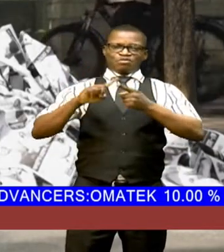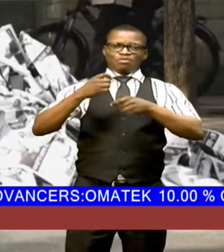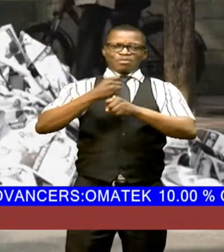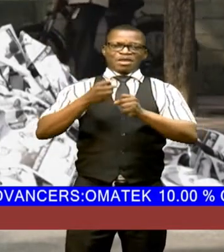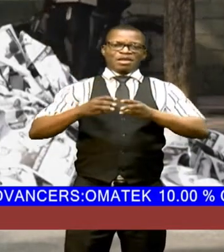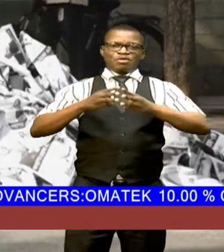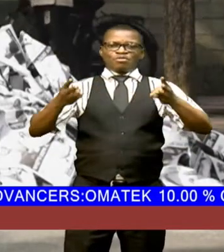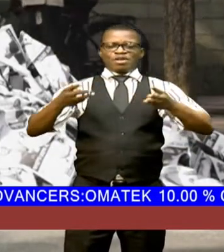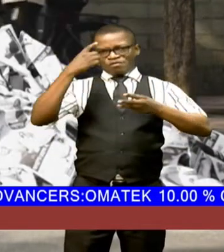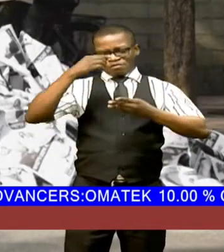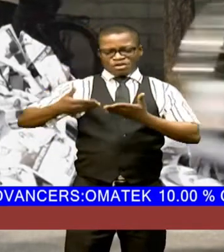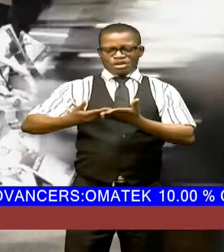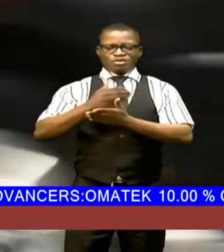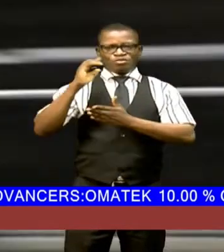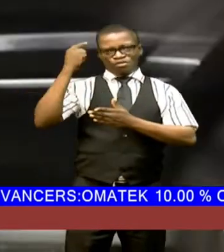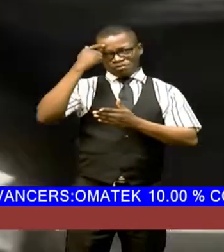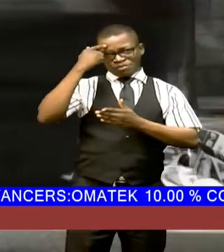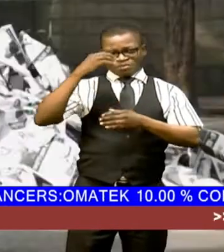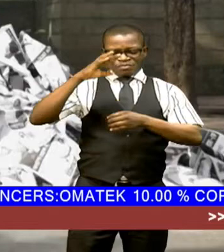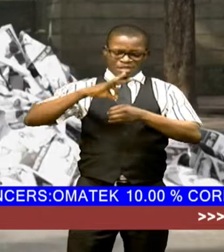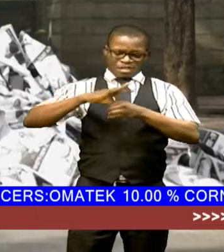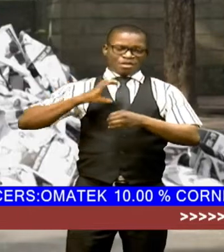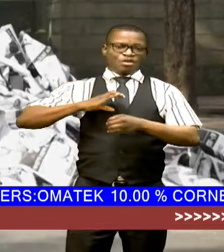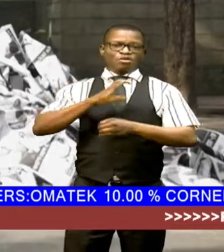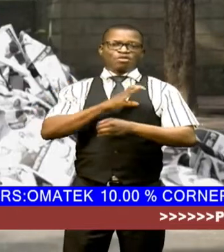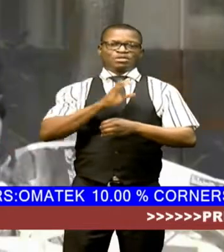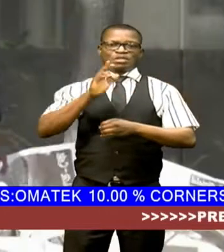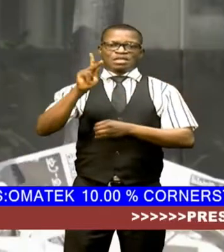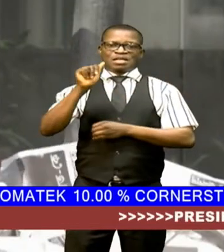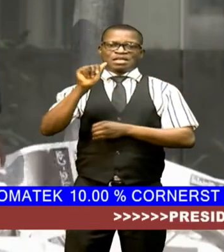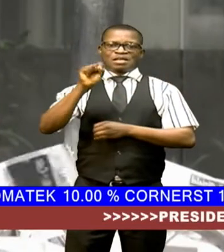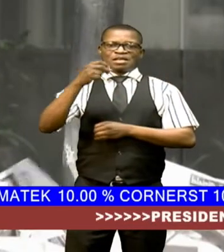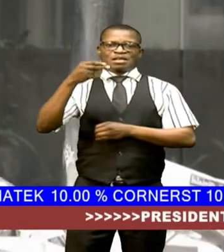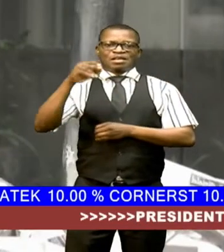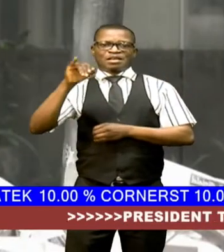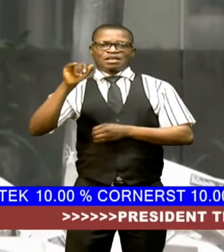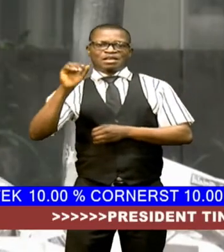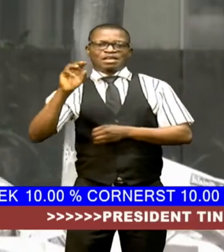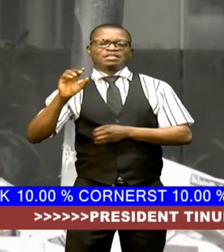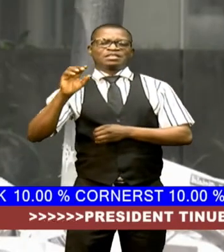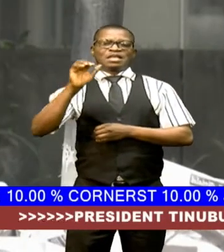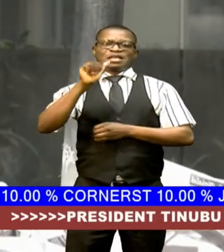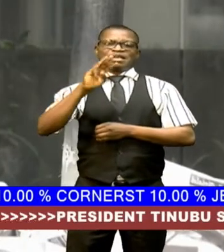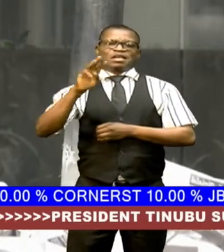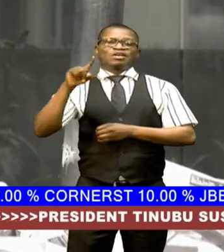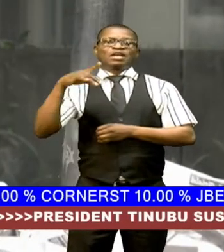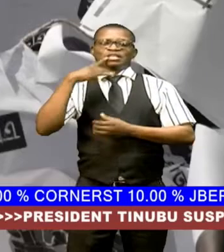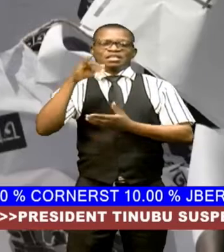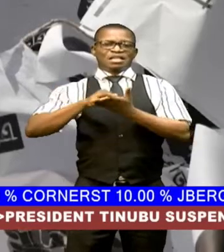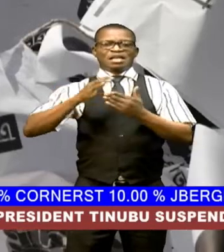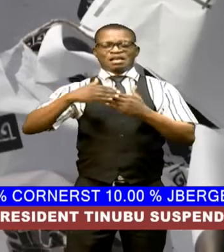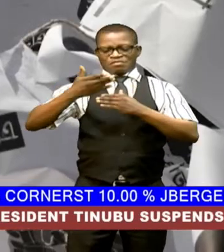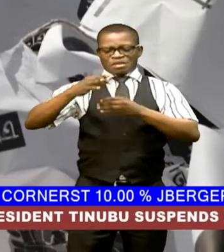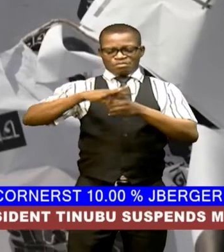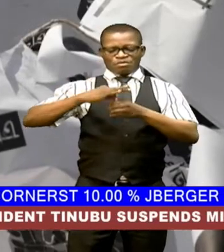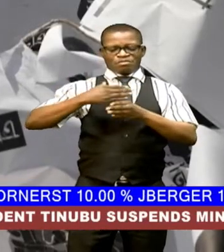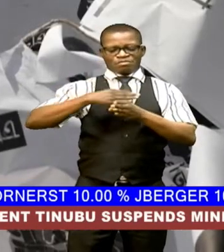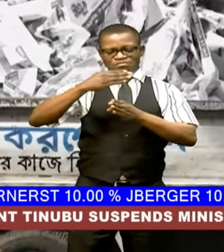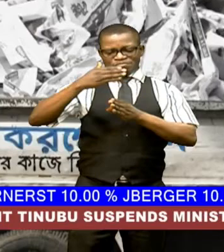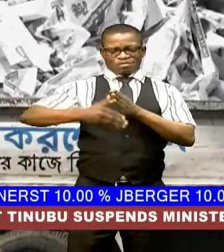critical government election commissioner kazi habibol awal said after the polls closed meanwhile